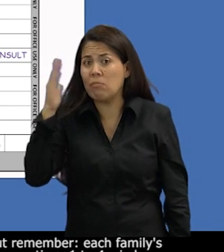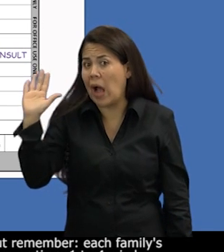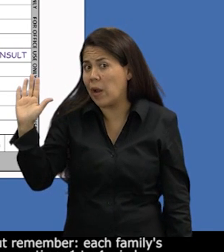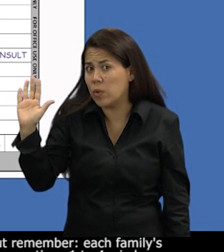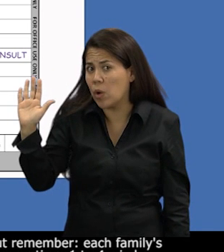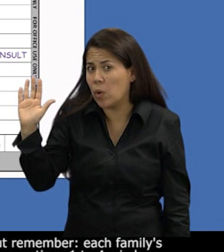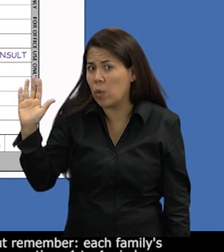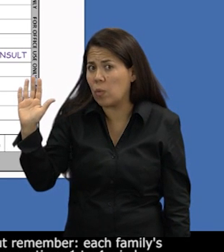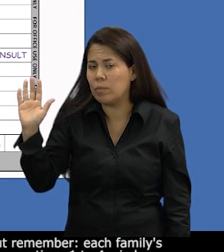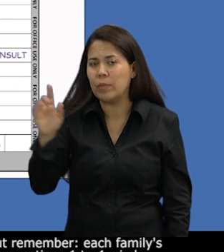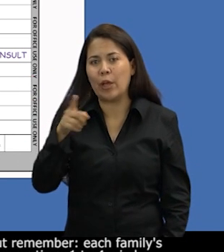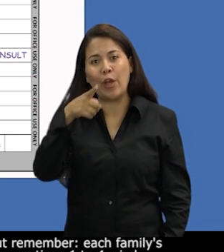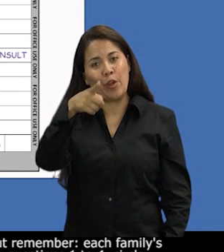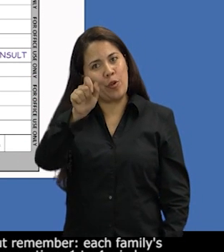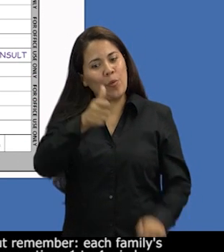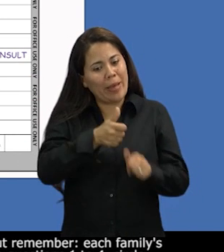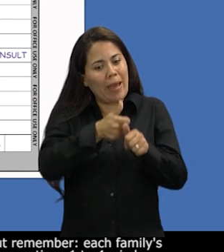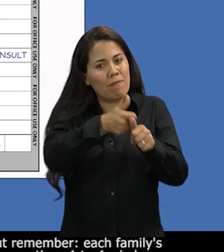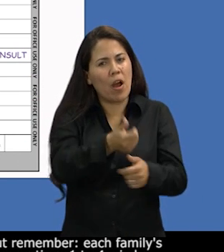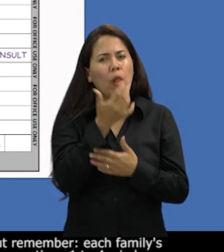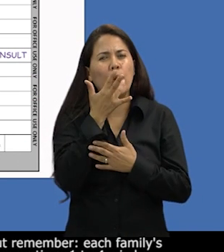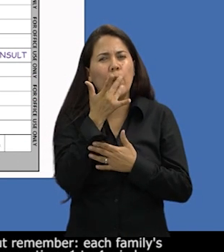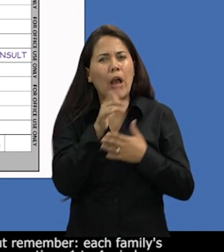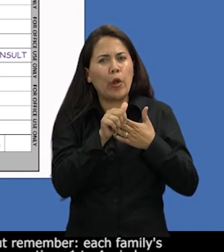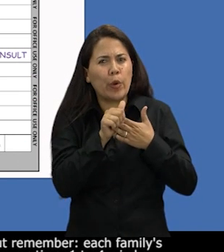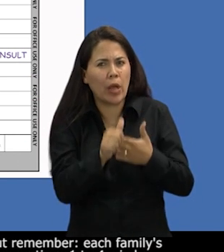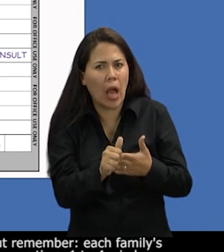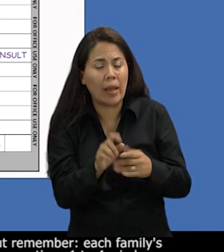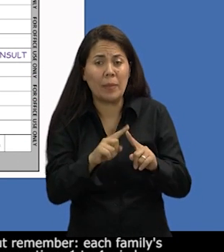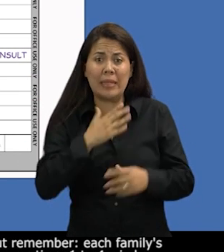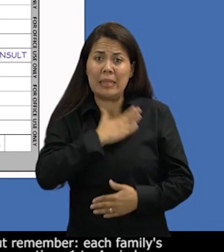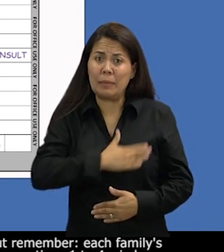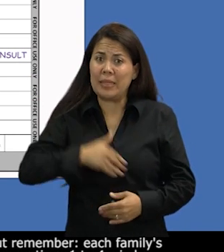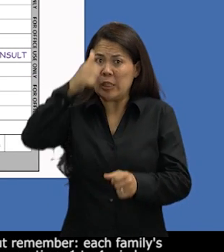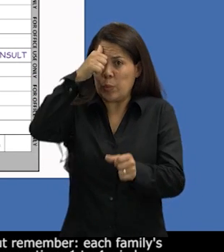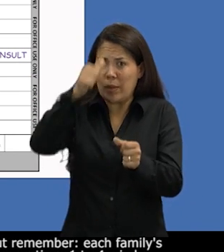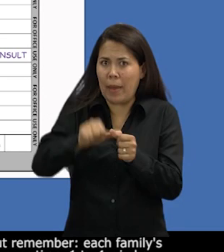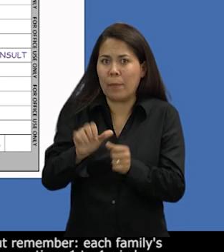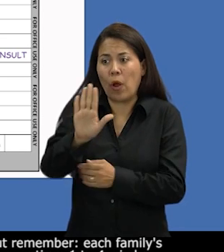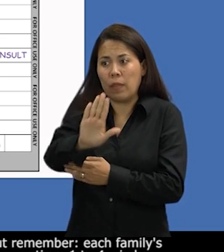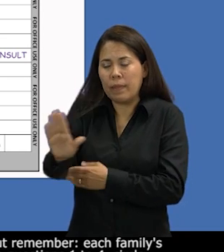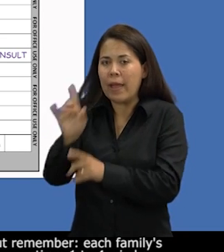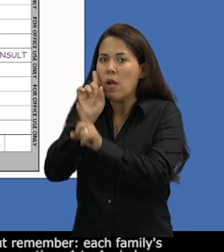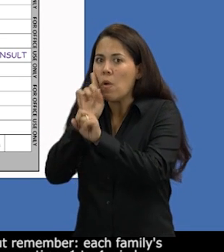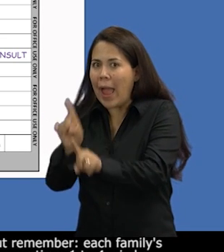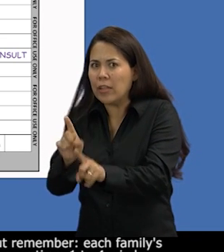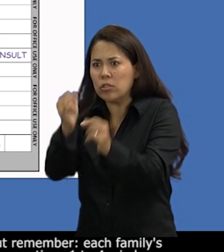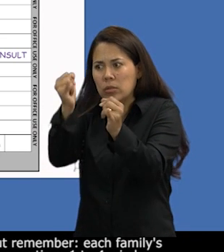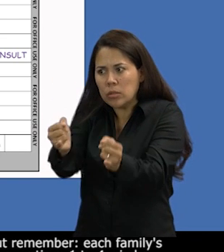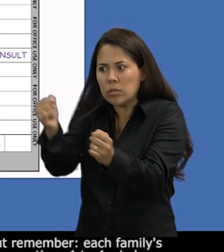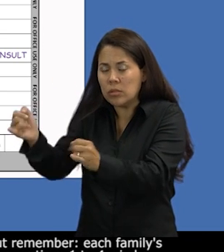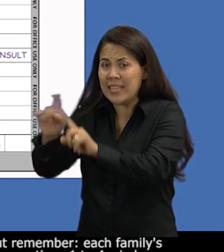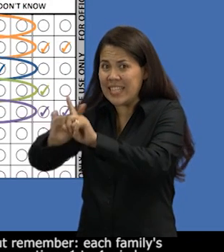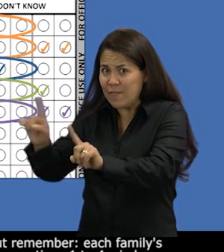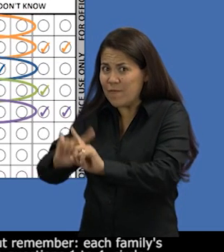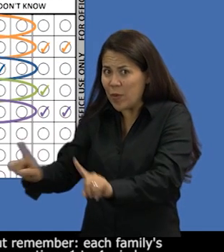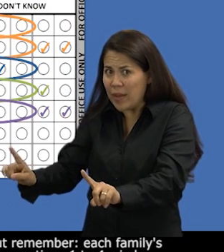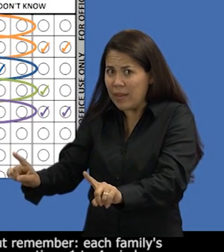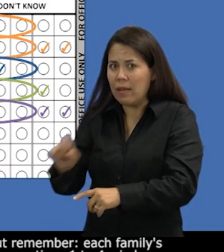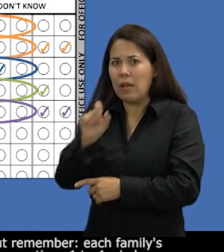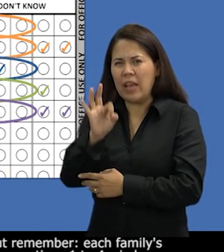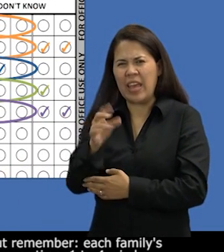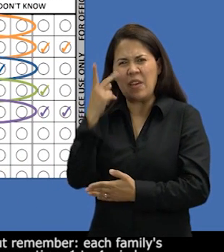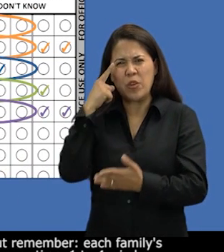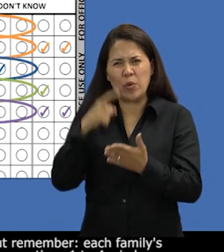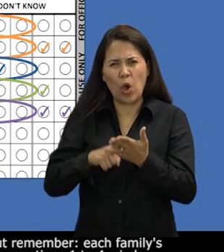Follow along with the color-coded guide, but remember each family's answers will be different. If